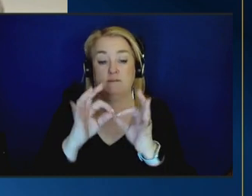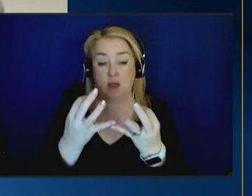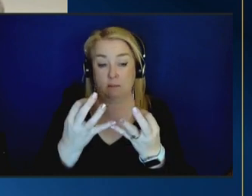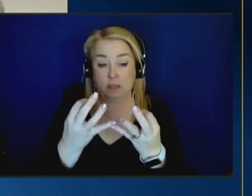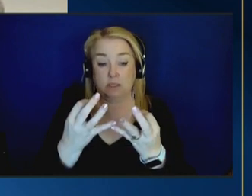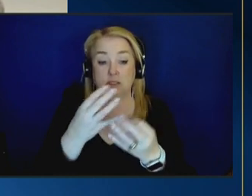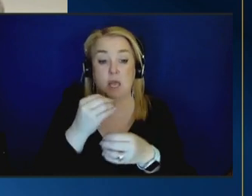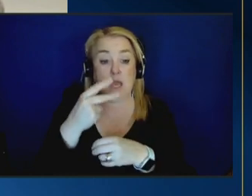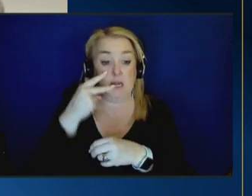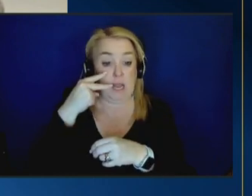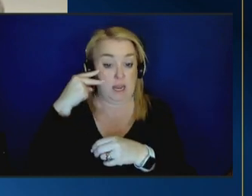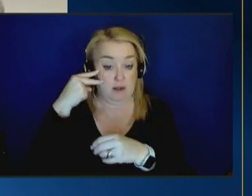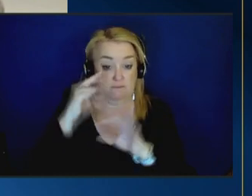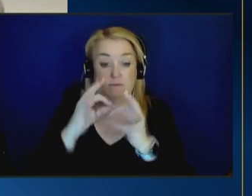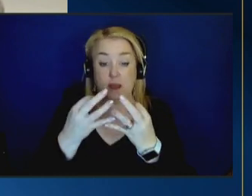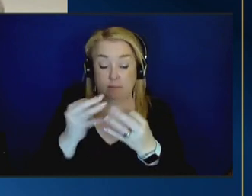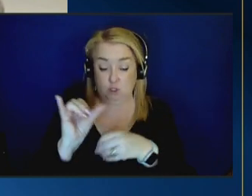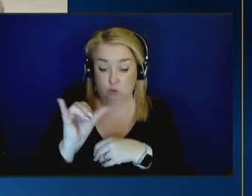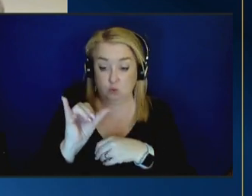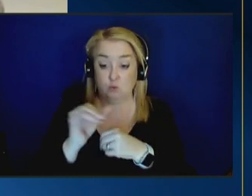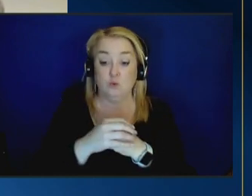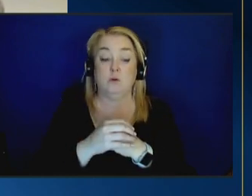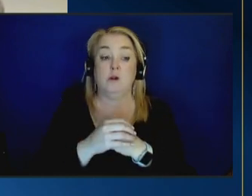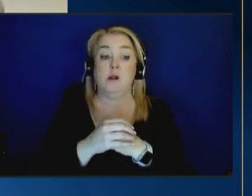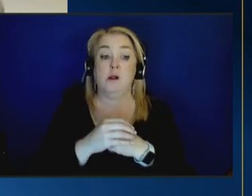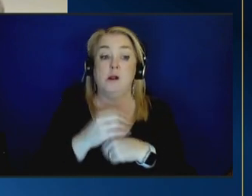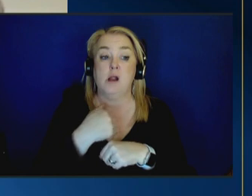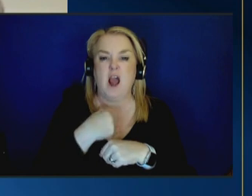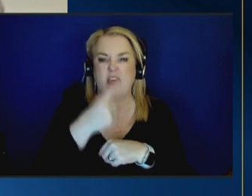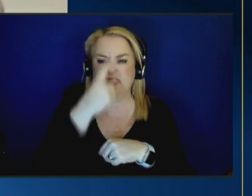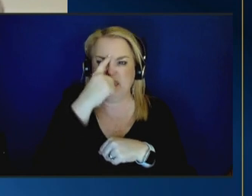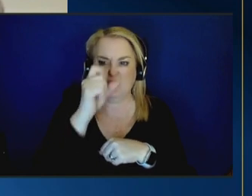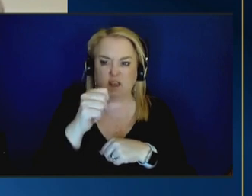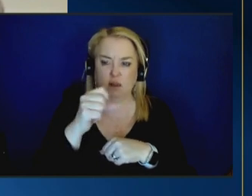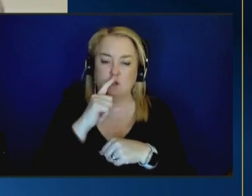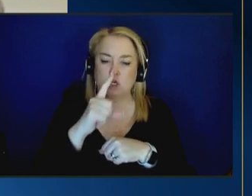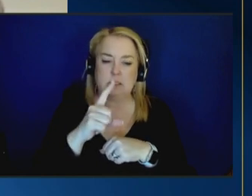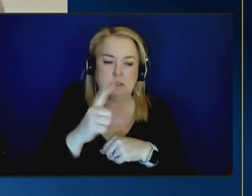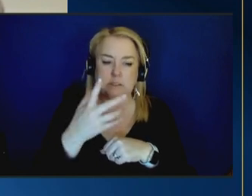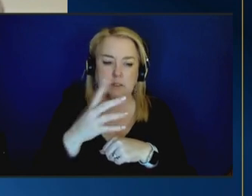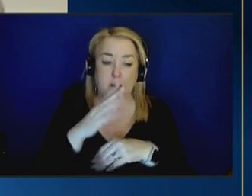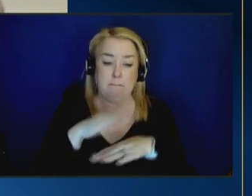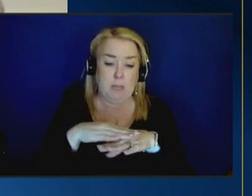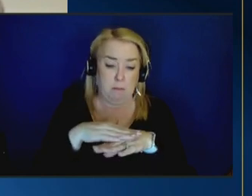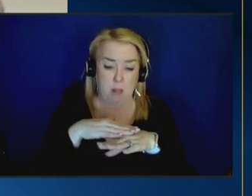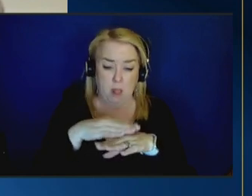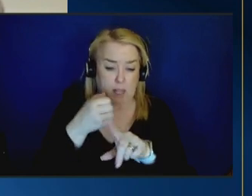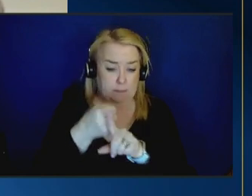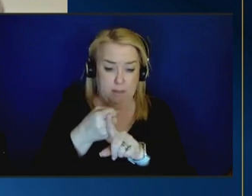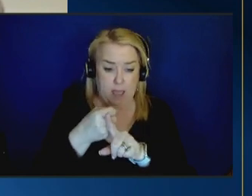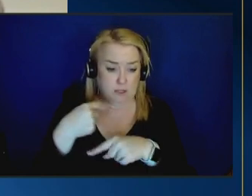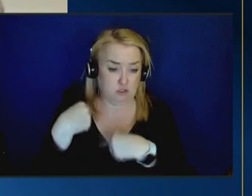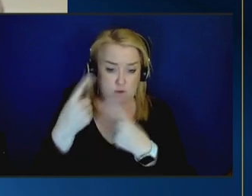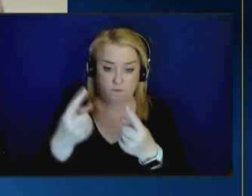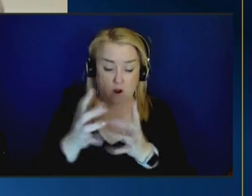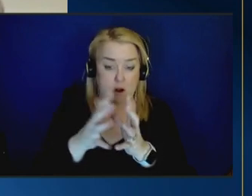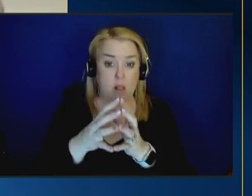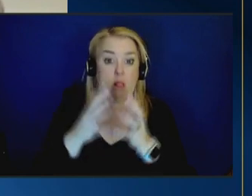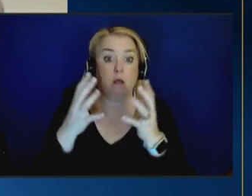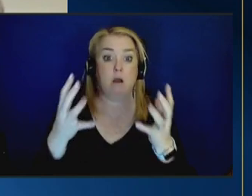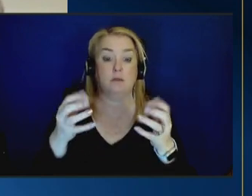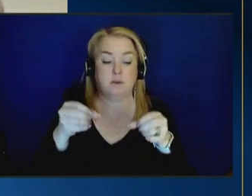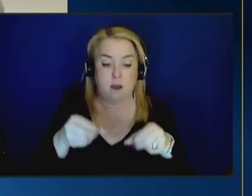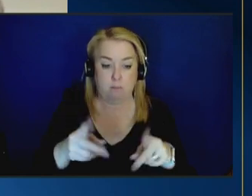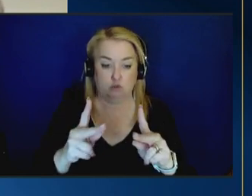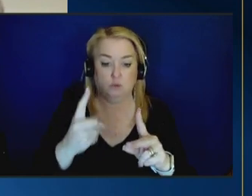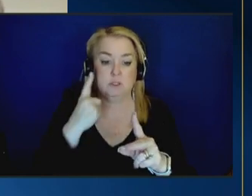families in particular so i think there's been just minimal impact so far and lots of opportunity for much more to